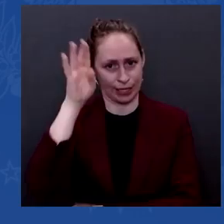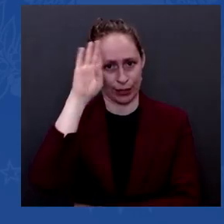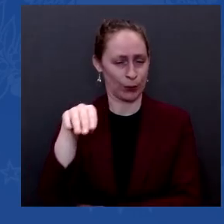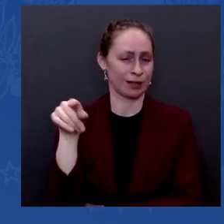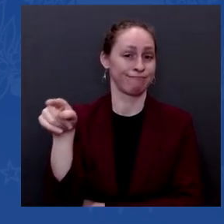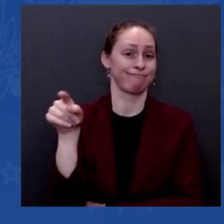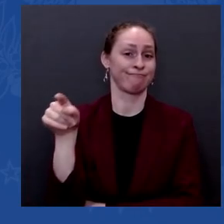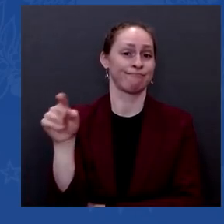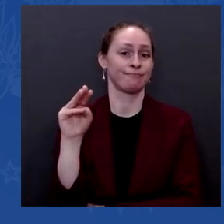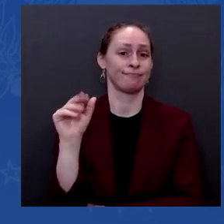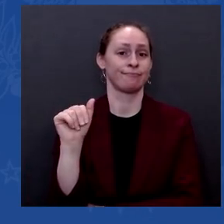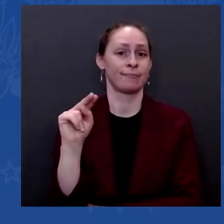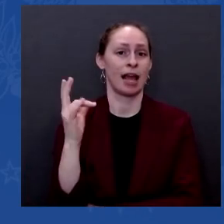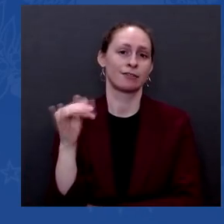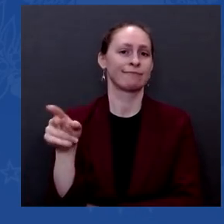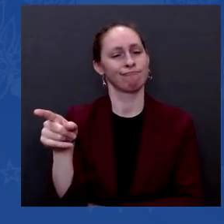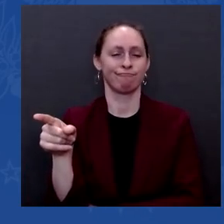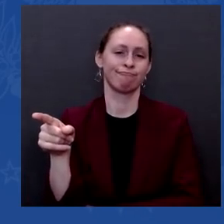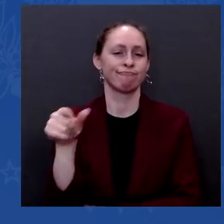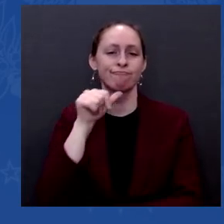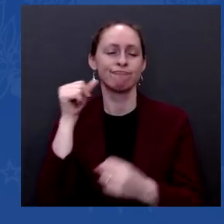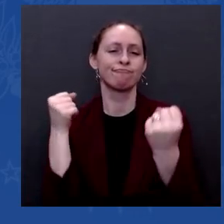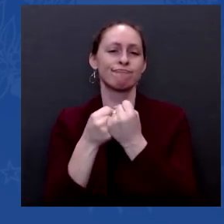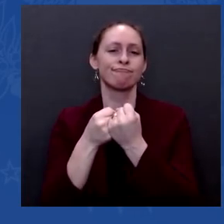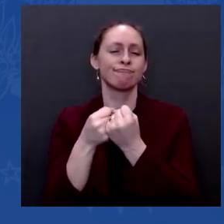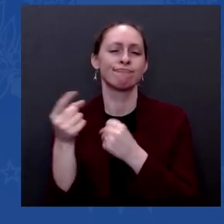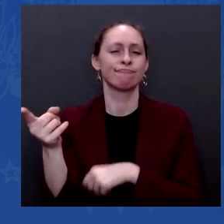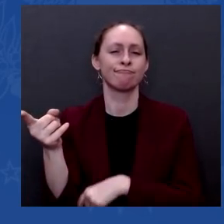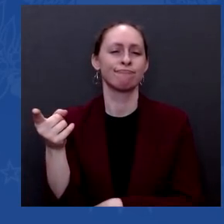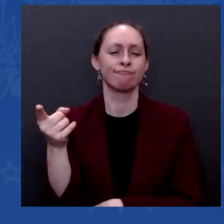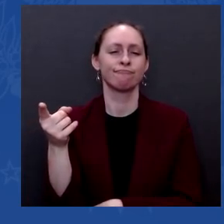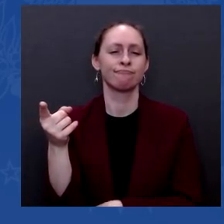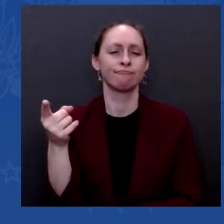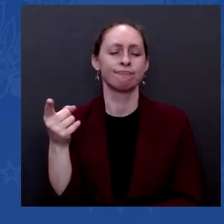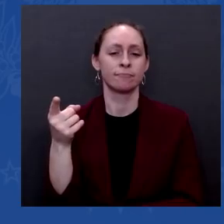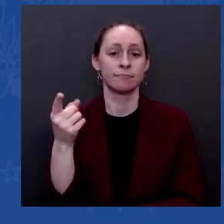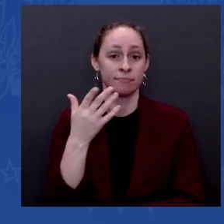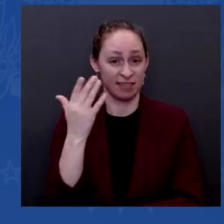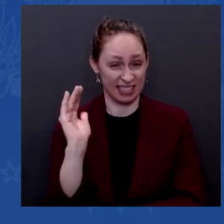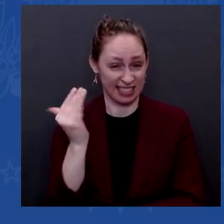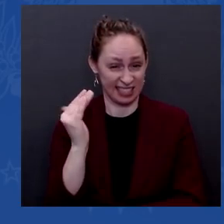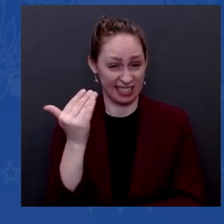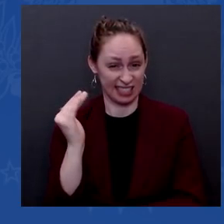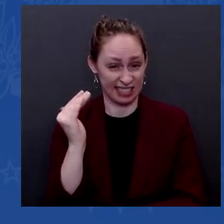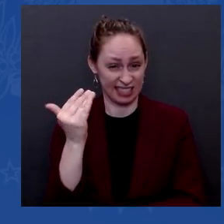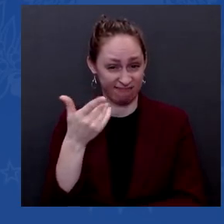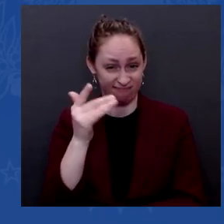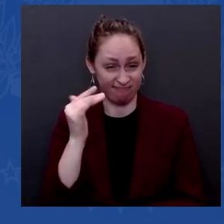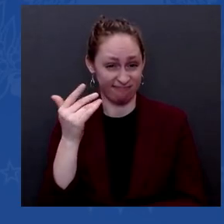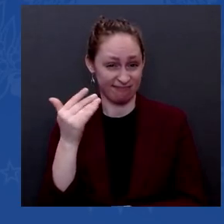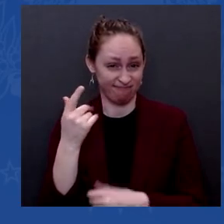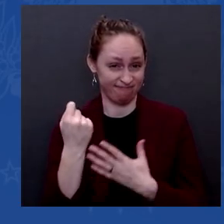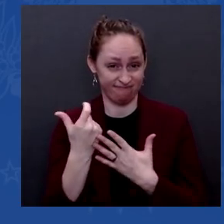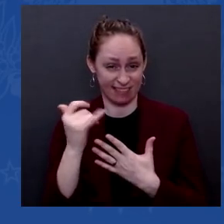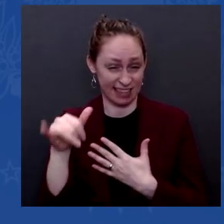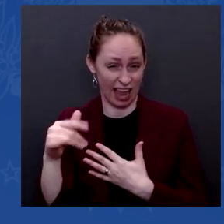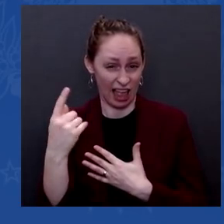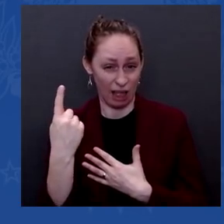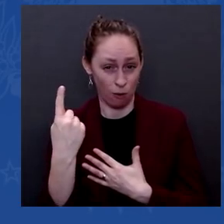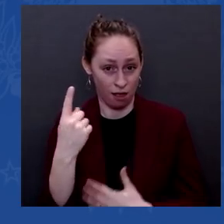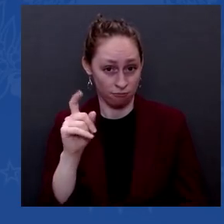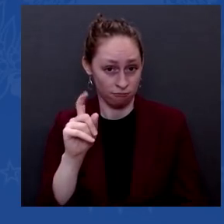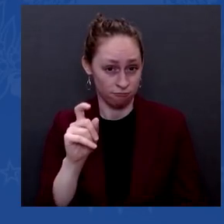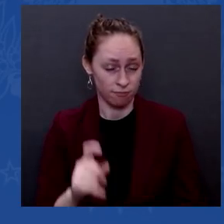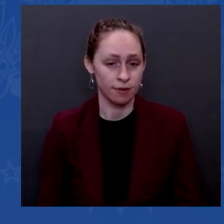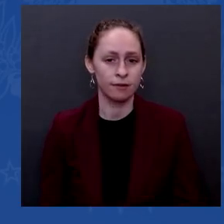of those components that may have to wait until sometime down the line. really big components that I feel strongly about that I'm not sure I can